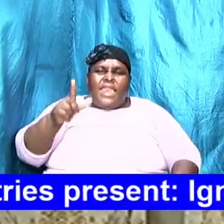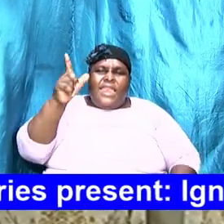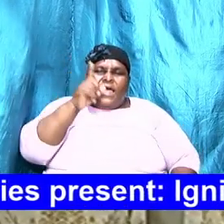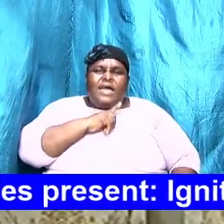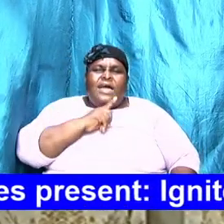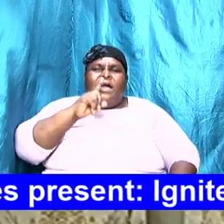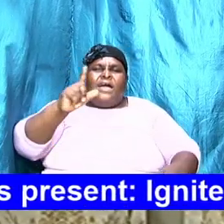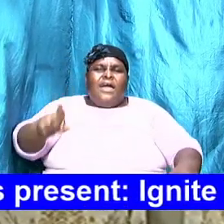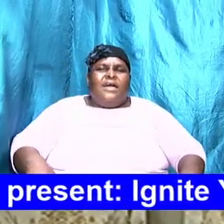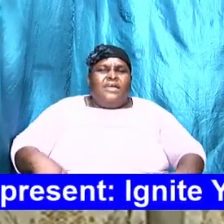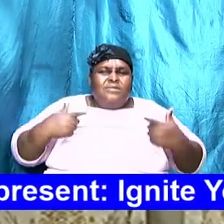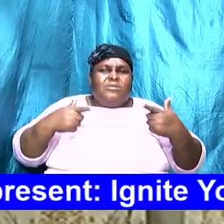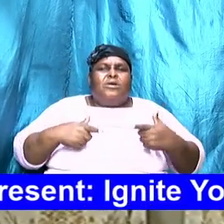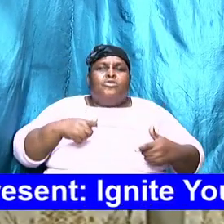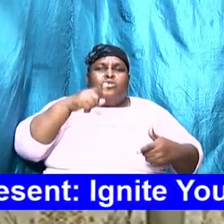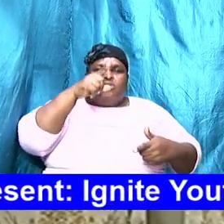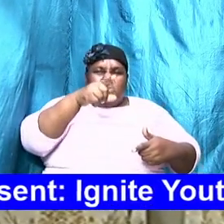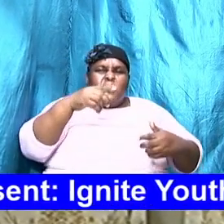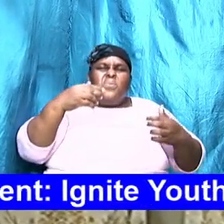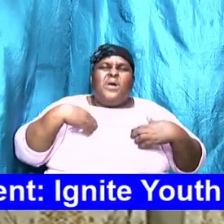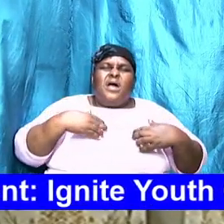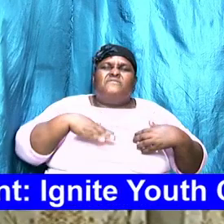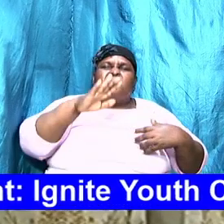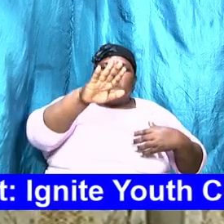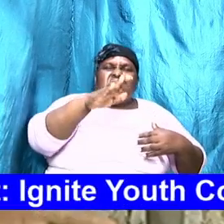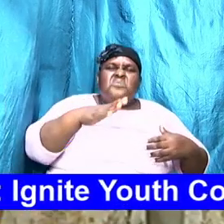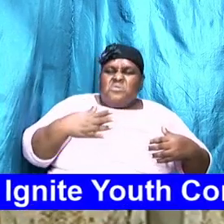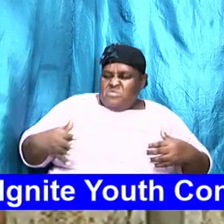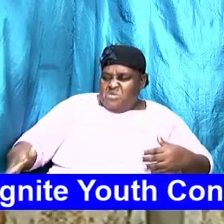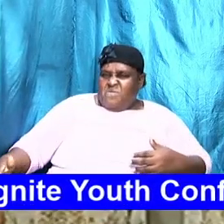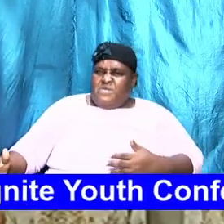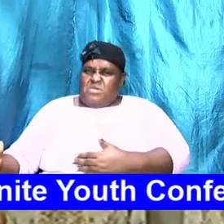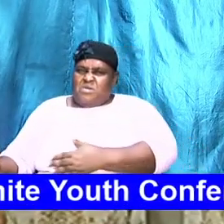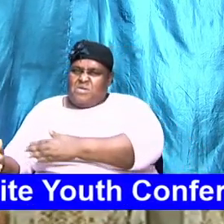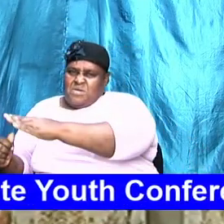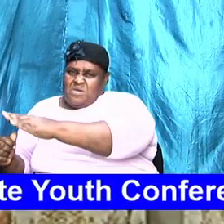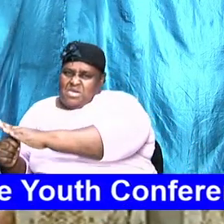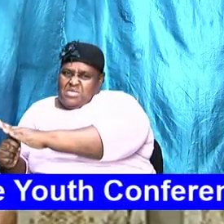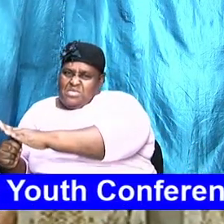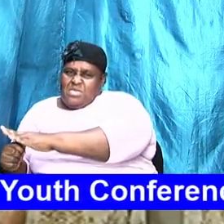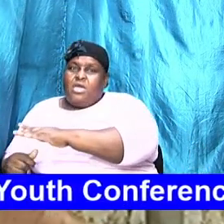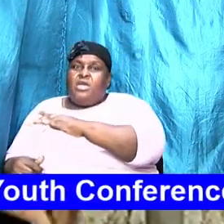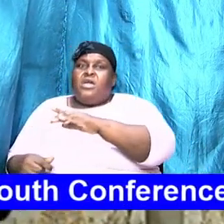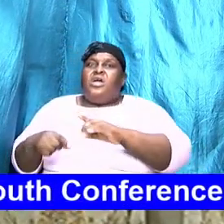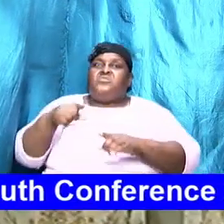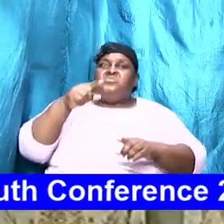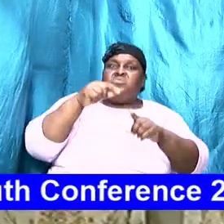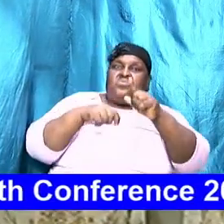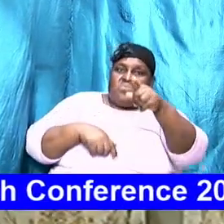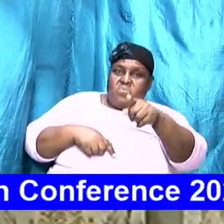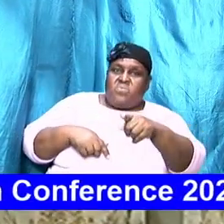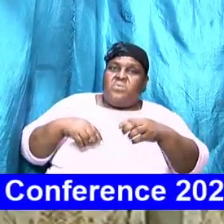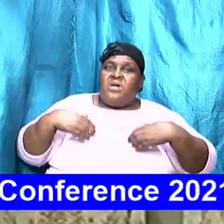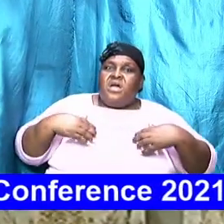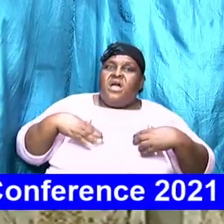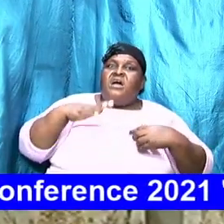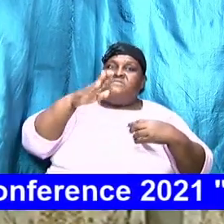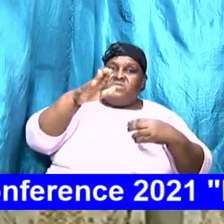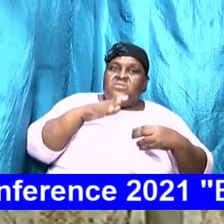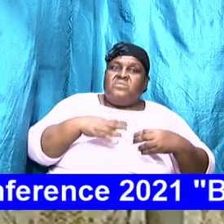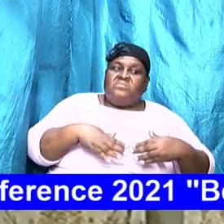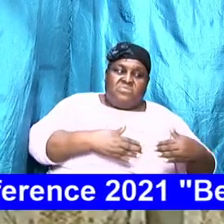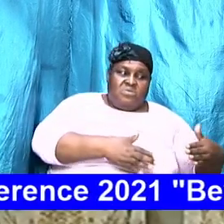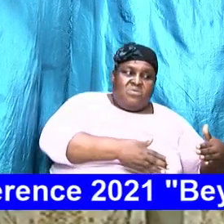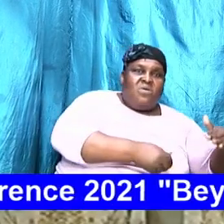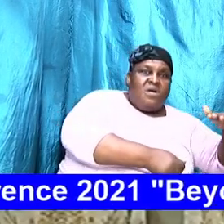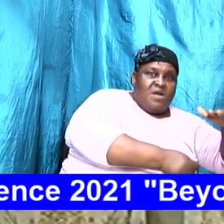you have your thing over here hiding and you have your thing over here hiding and yet you are expecting to